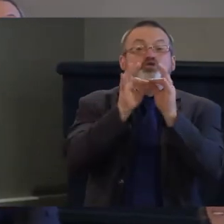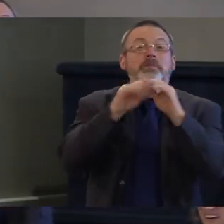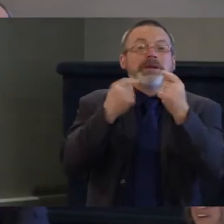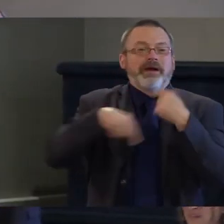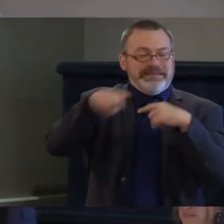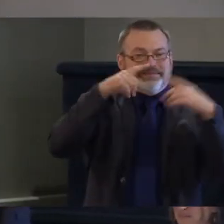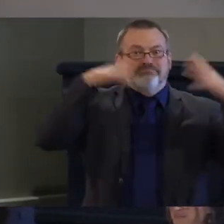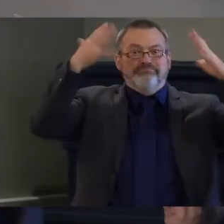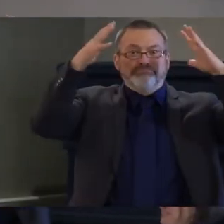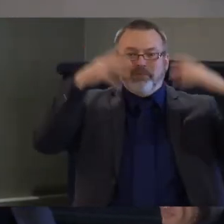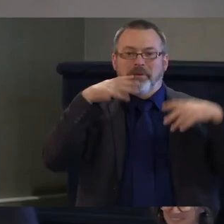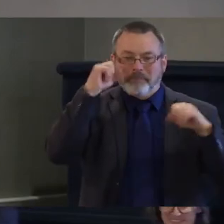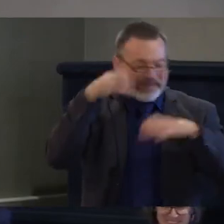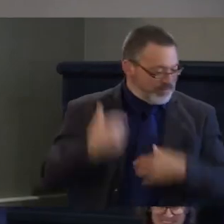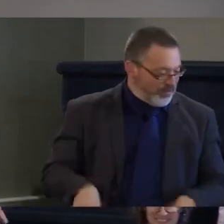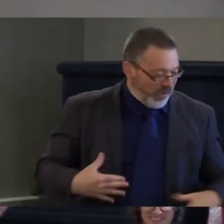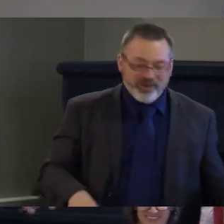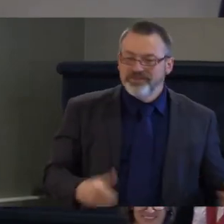very cool